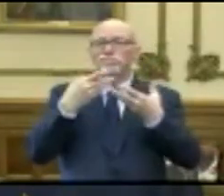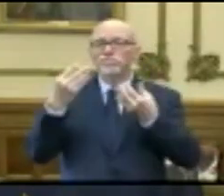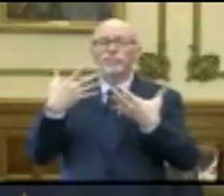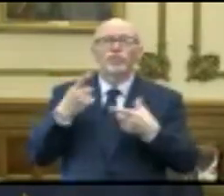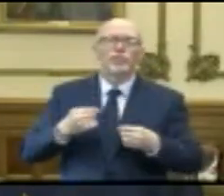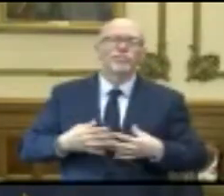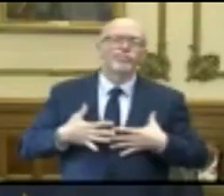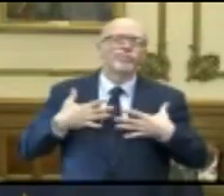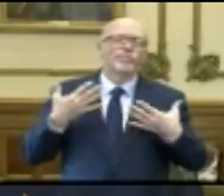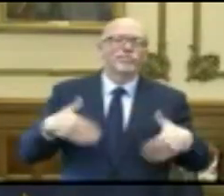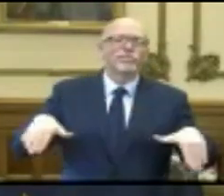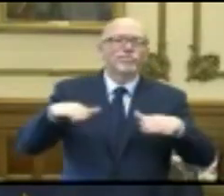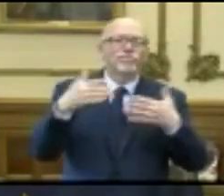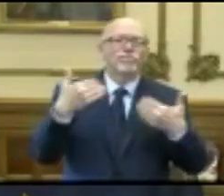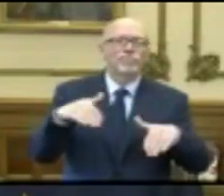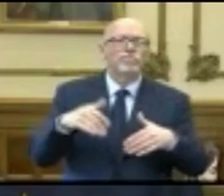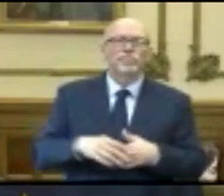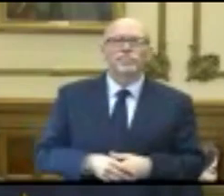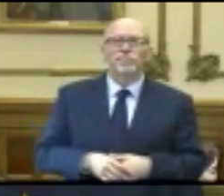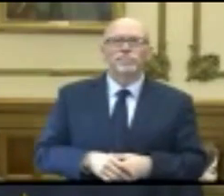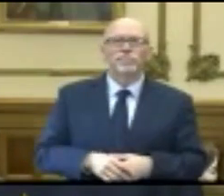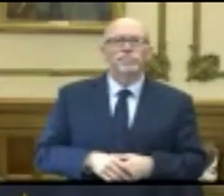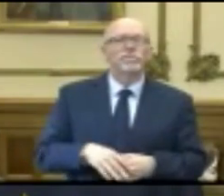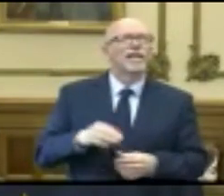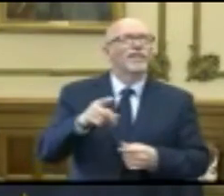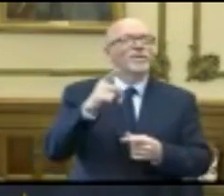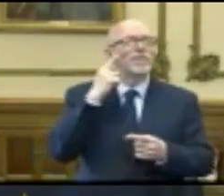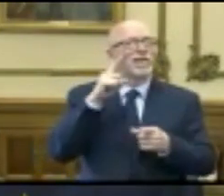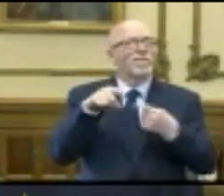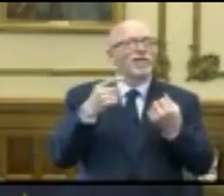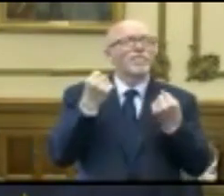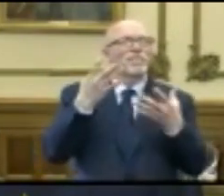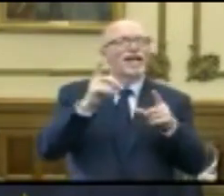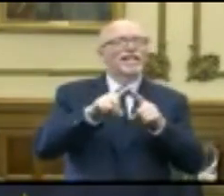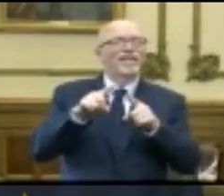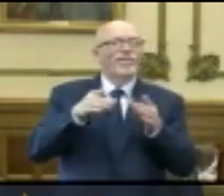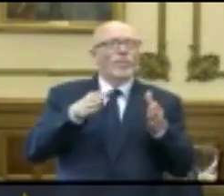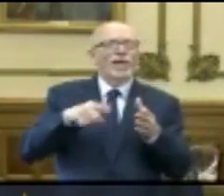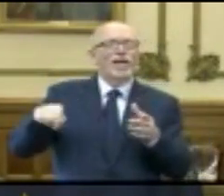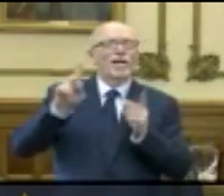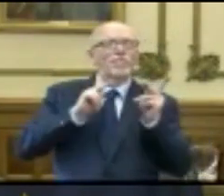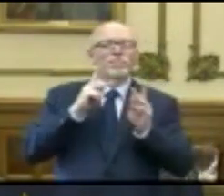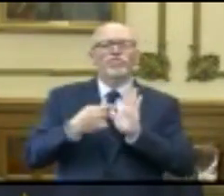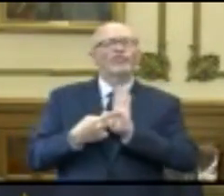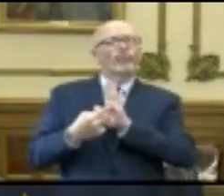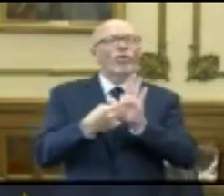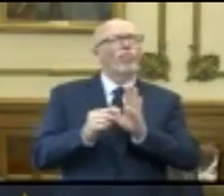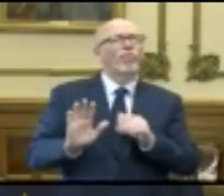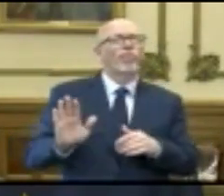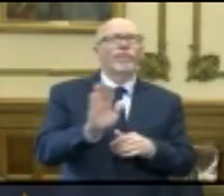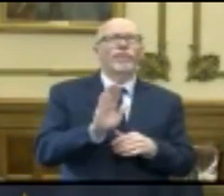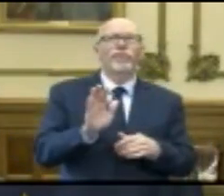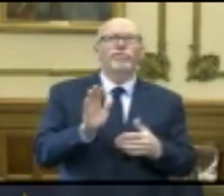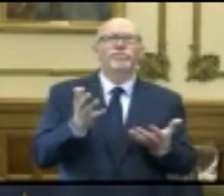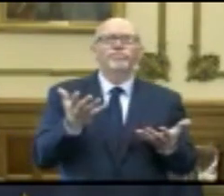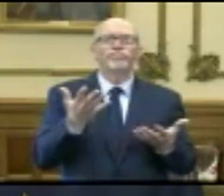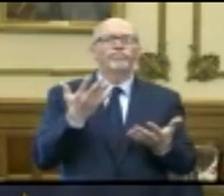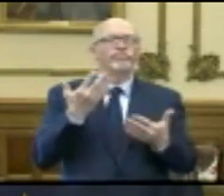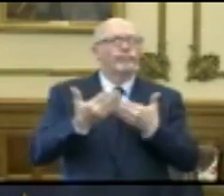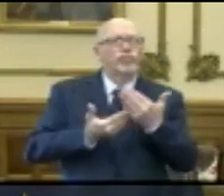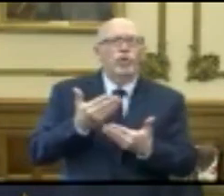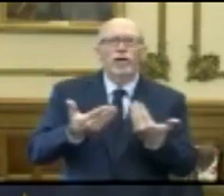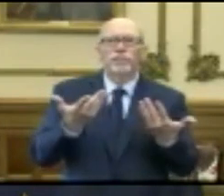really is fueling. And when you think about just all the different ways people are expressing their